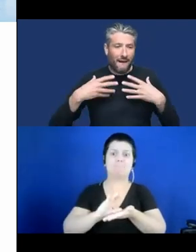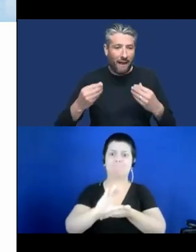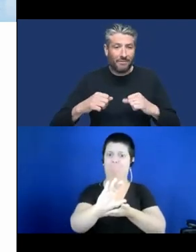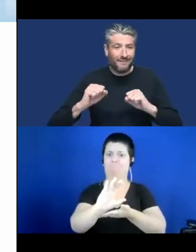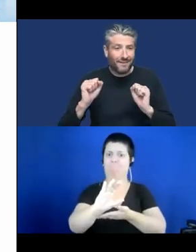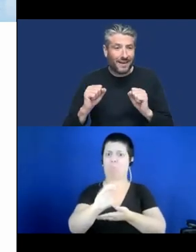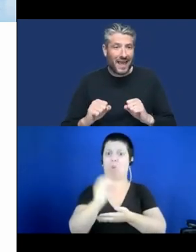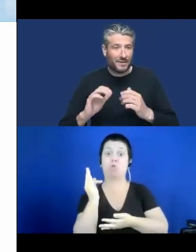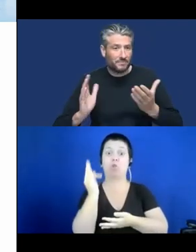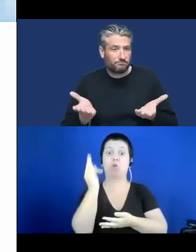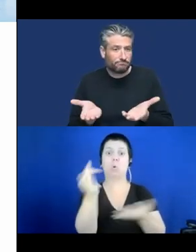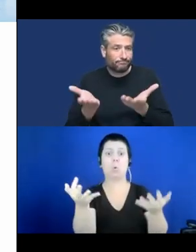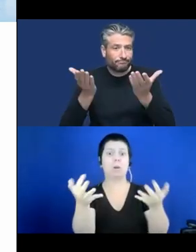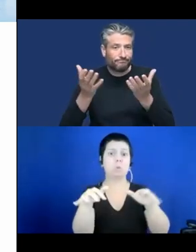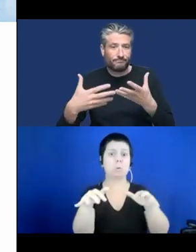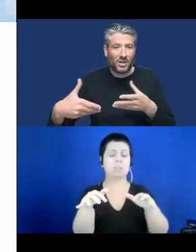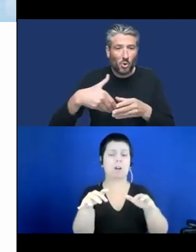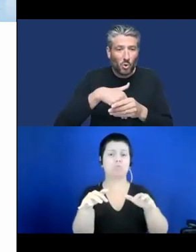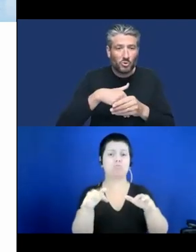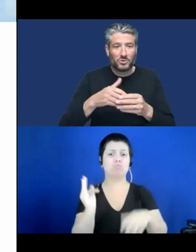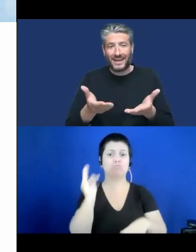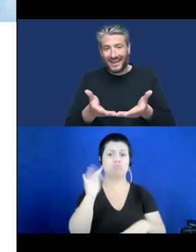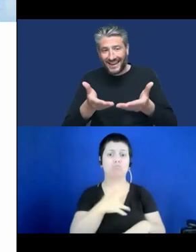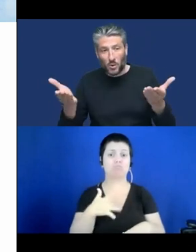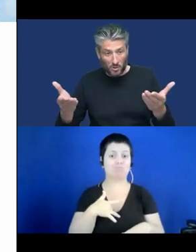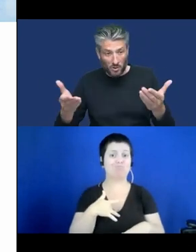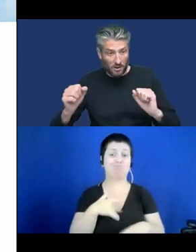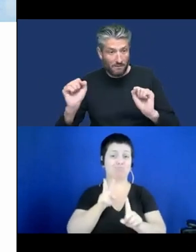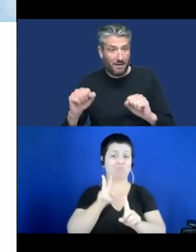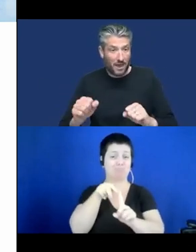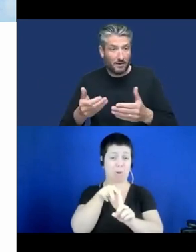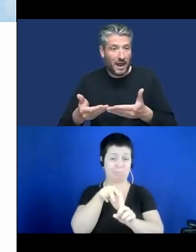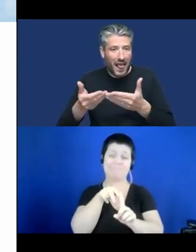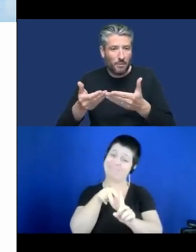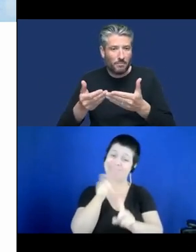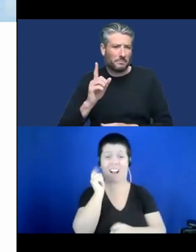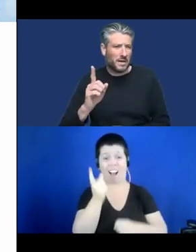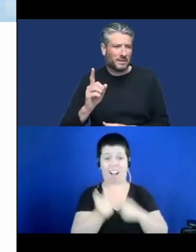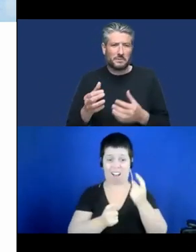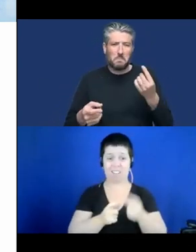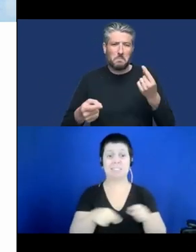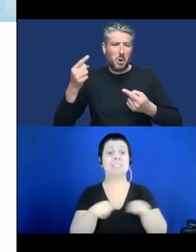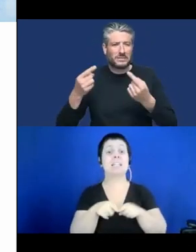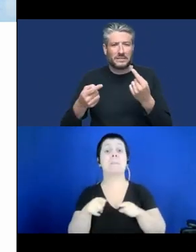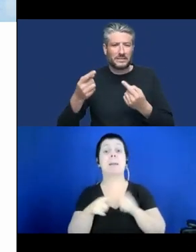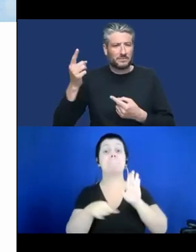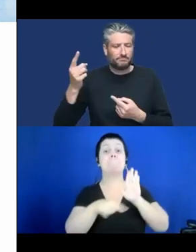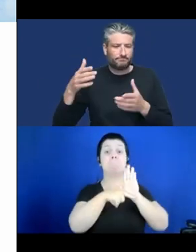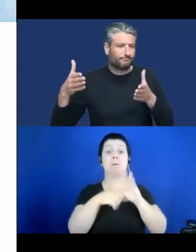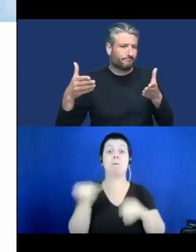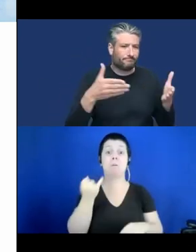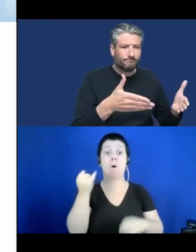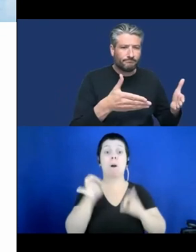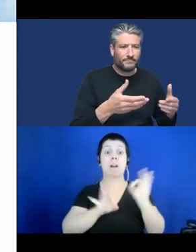Another area that is important to understand is that the organization of healthcare is based